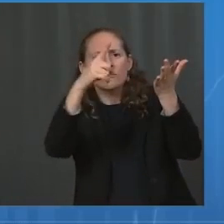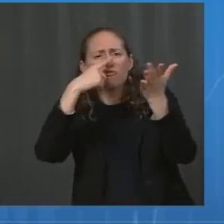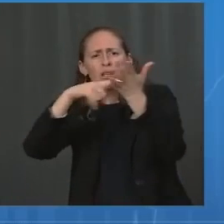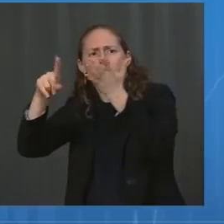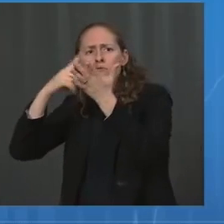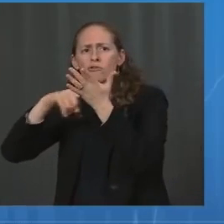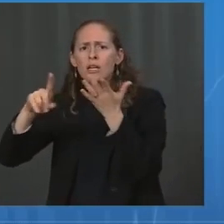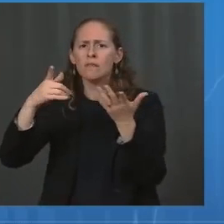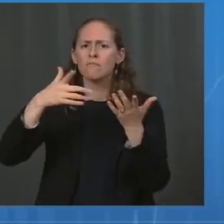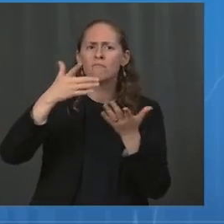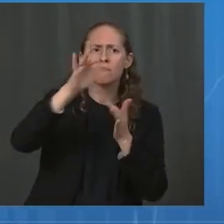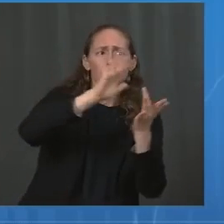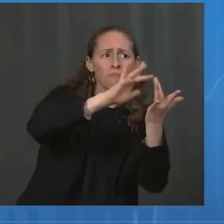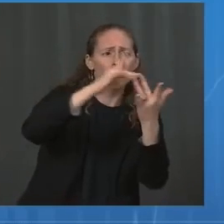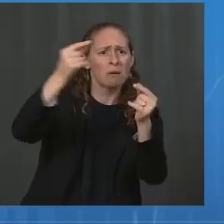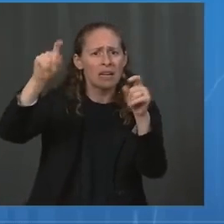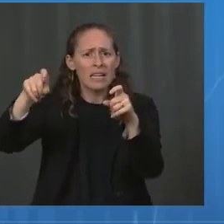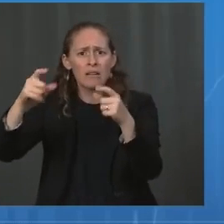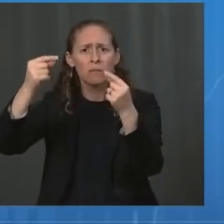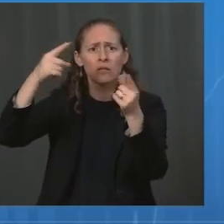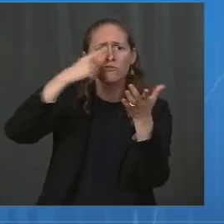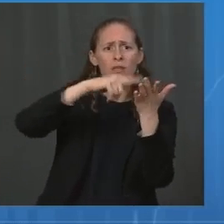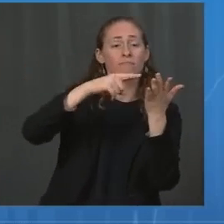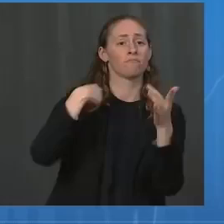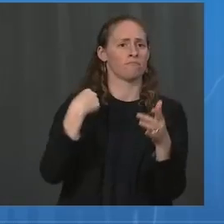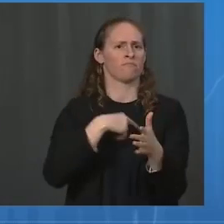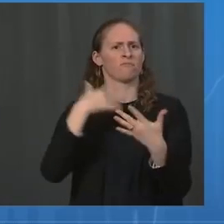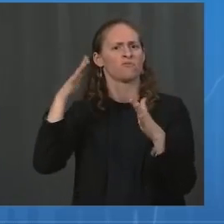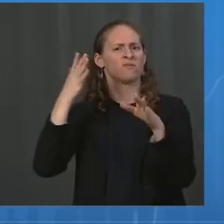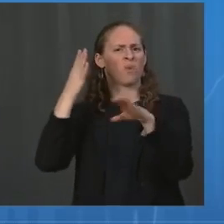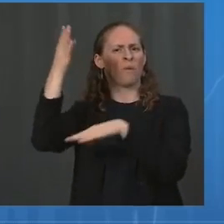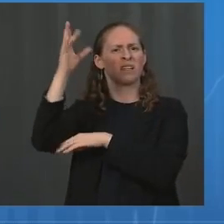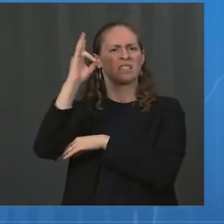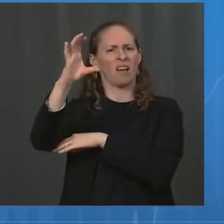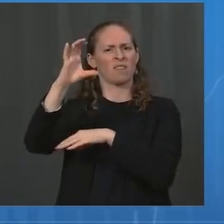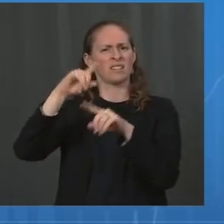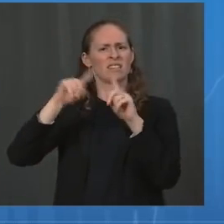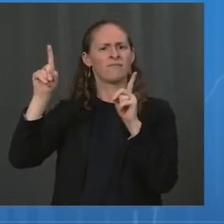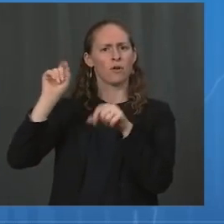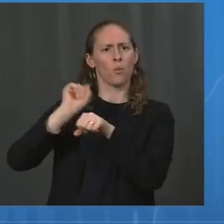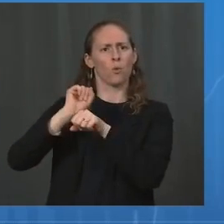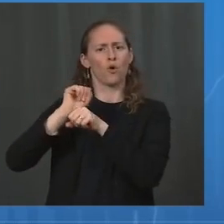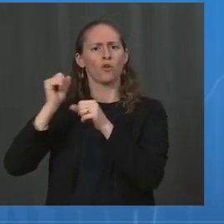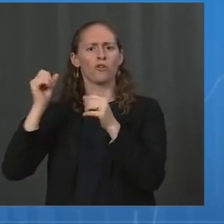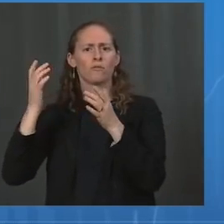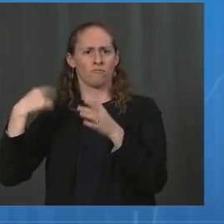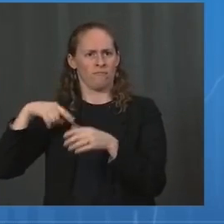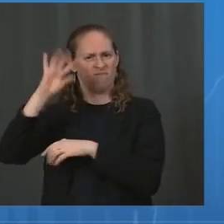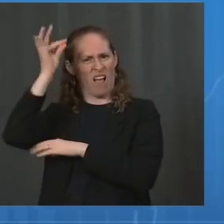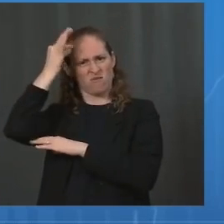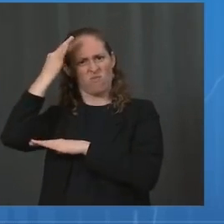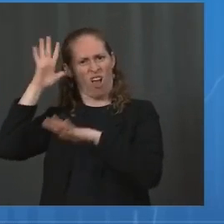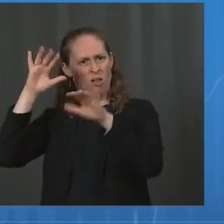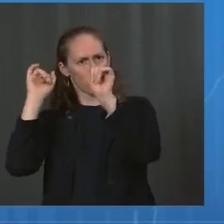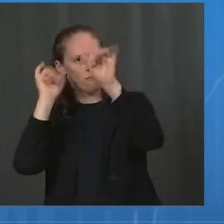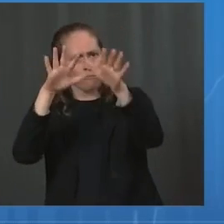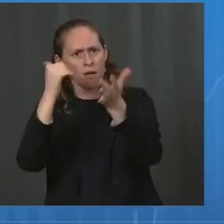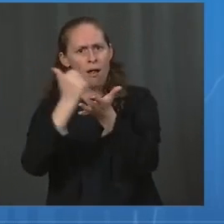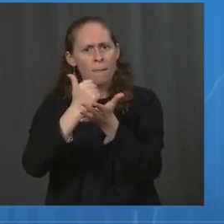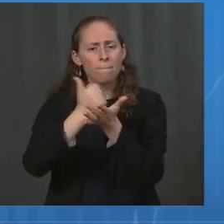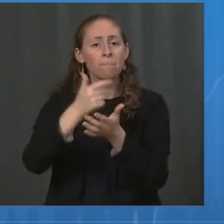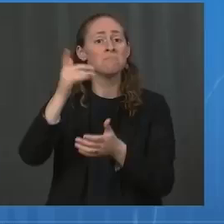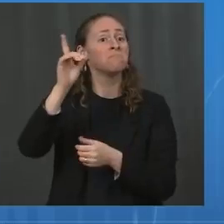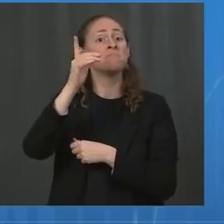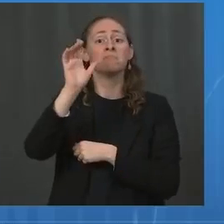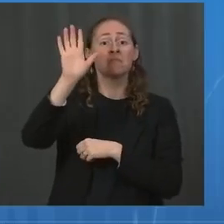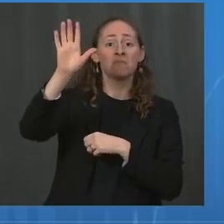I mentioned, we've deployed 700 federal personnel to support states in their surge response and in their hospital staffing